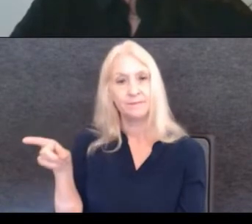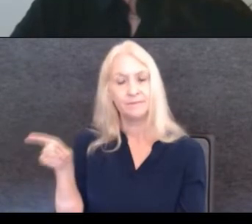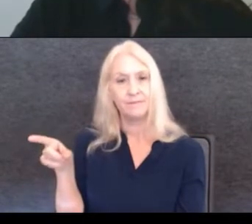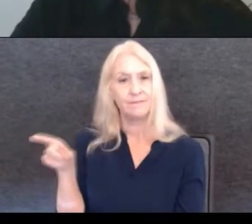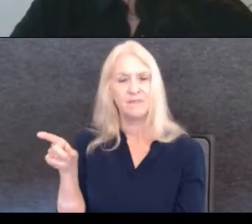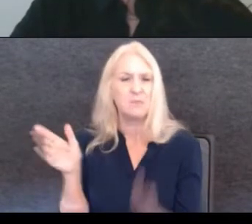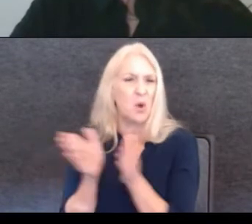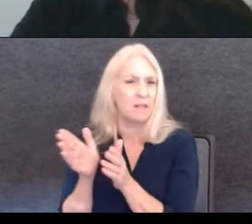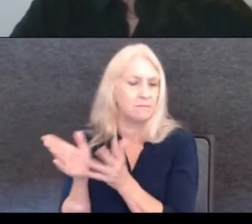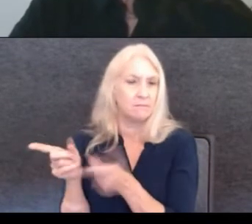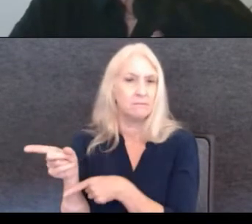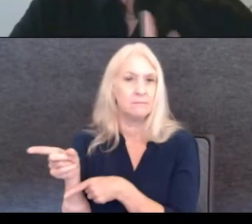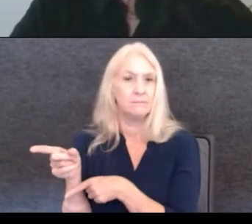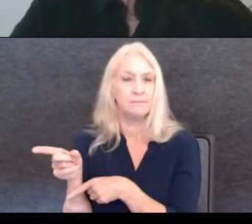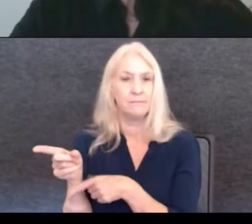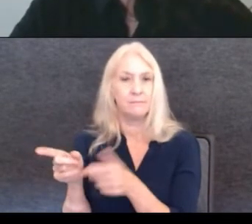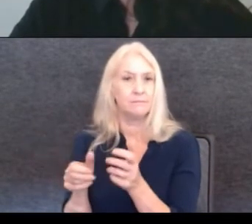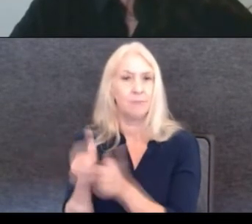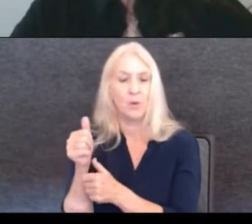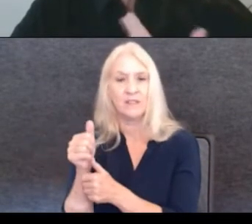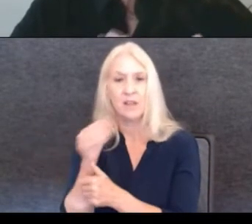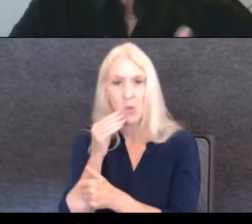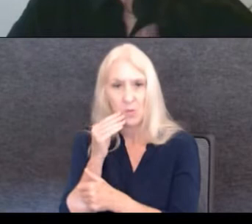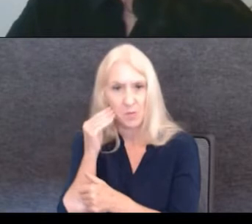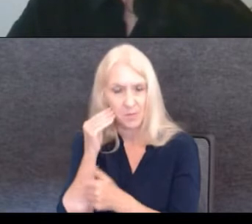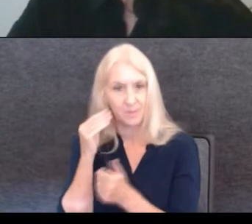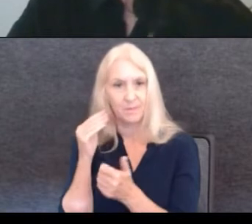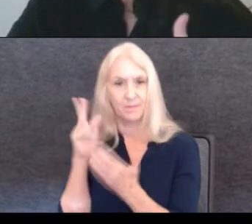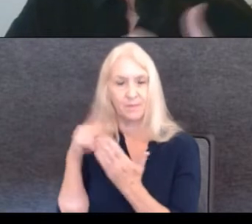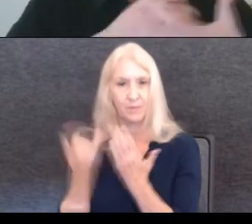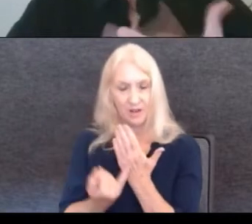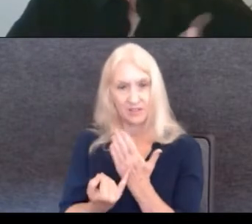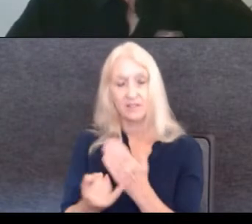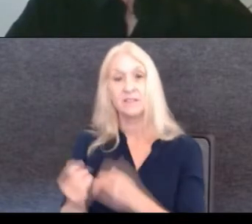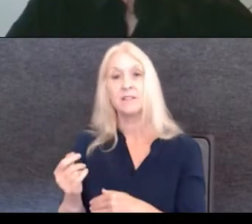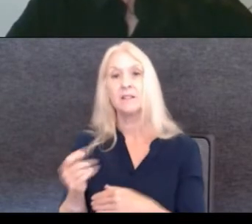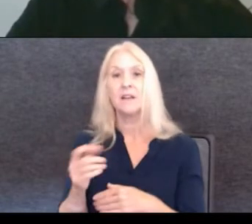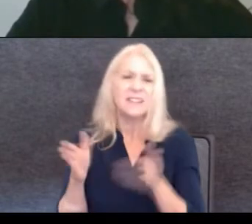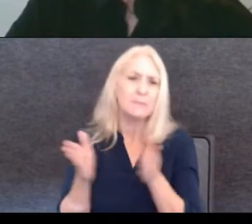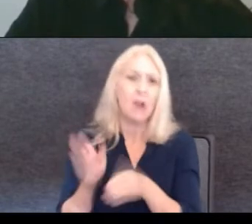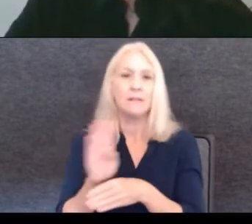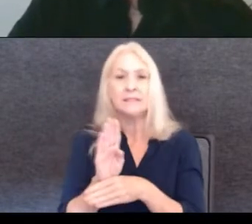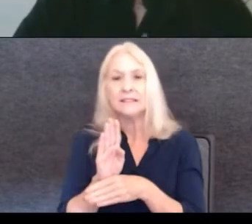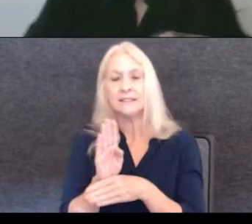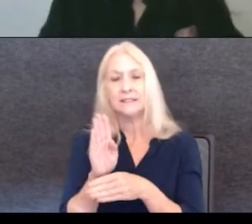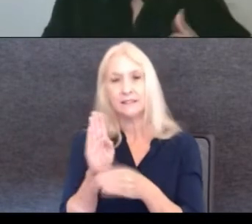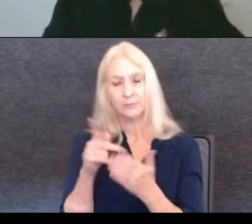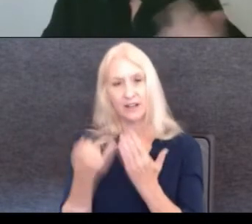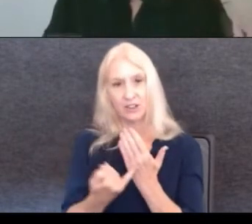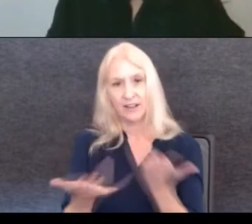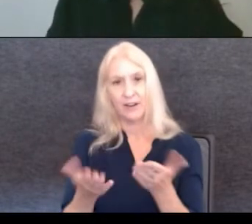big. So I mostly do residential projects and, and small commercial projects. And